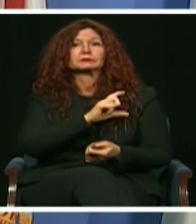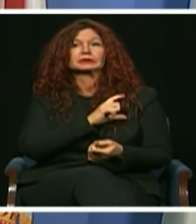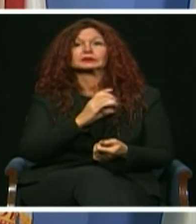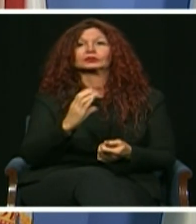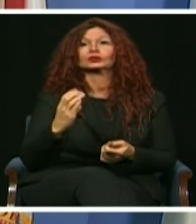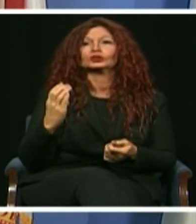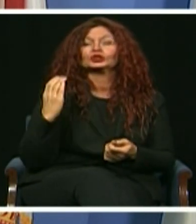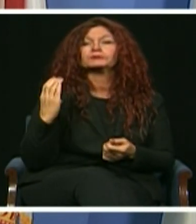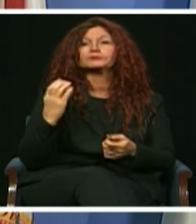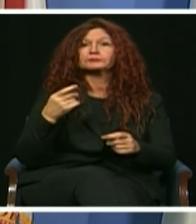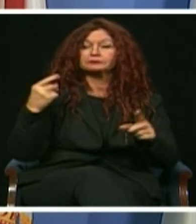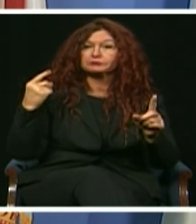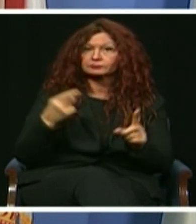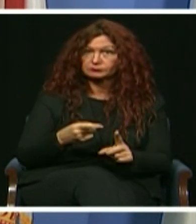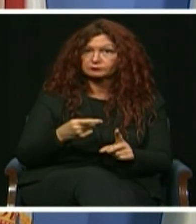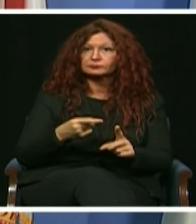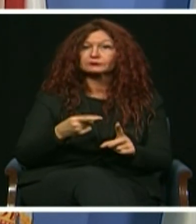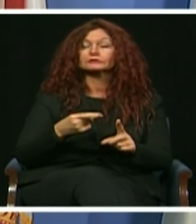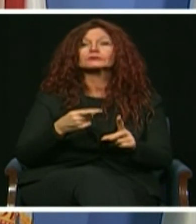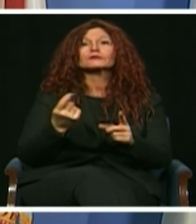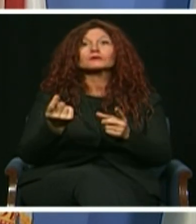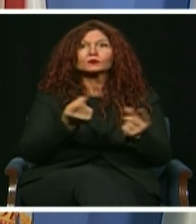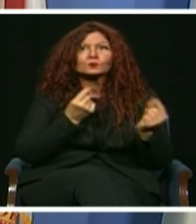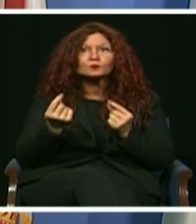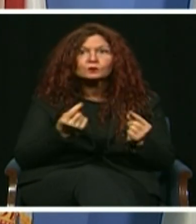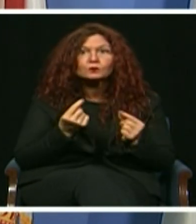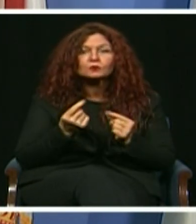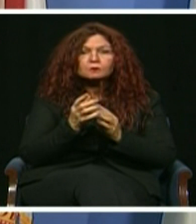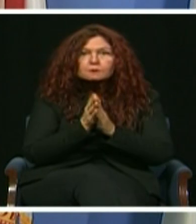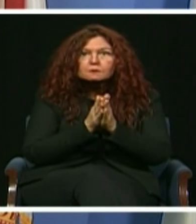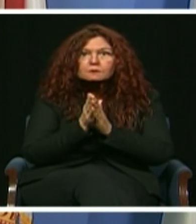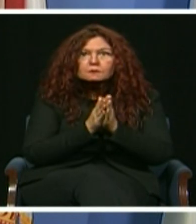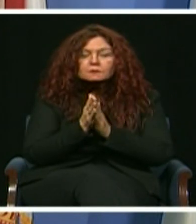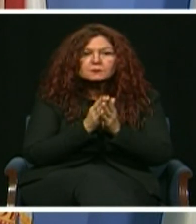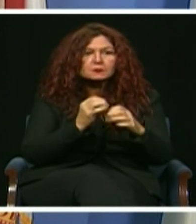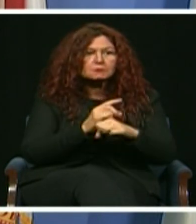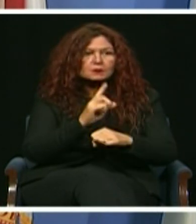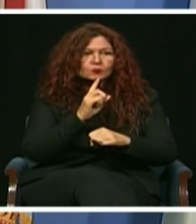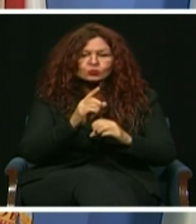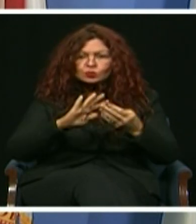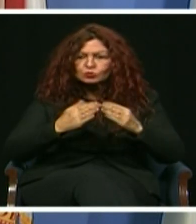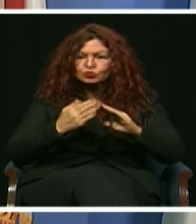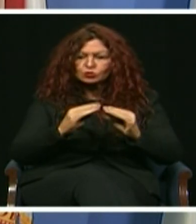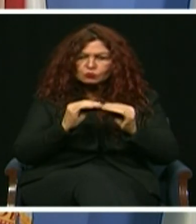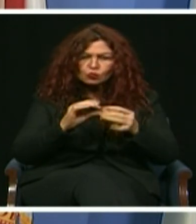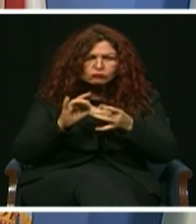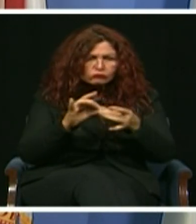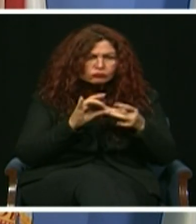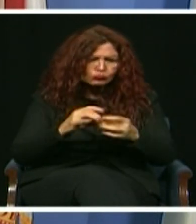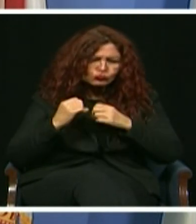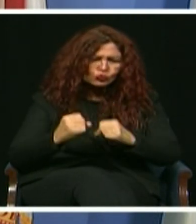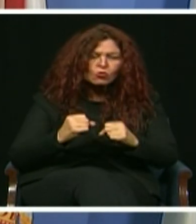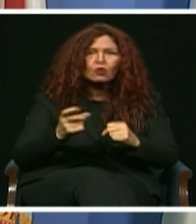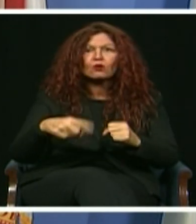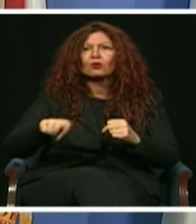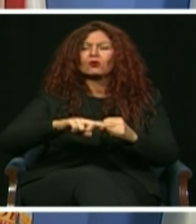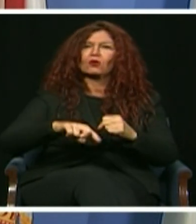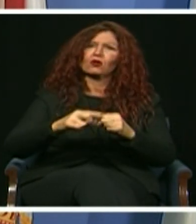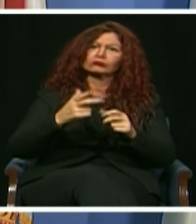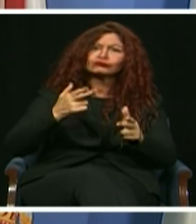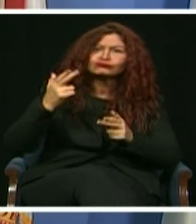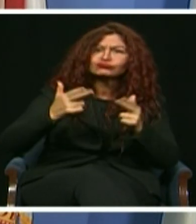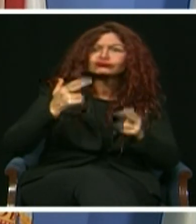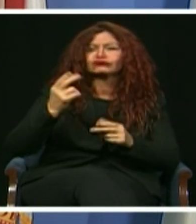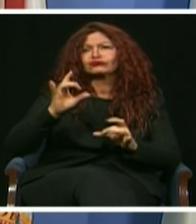Morris Copeland, we are taking a comprehensive new approach to building stronger communities through violence prevention, early intervention,